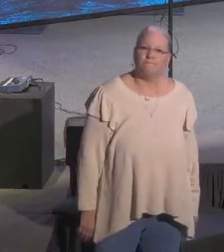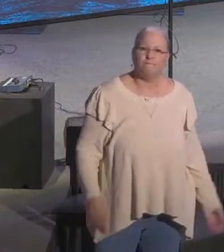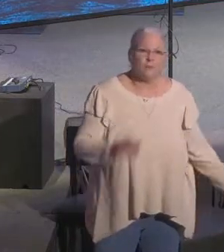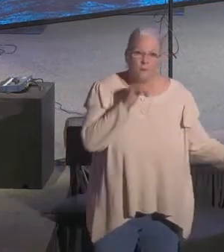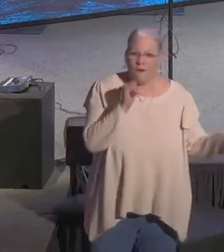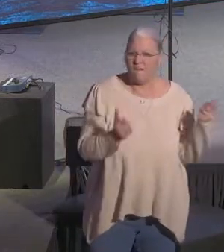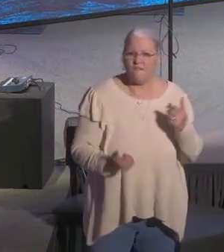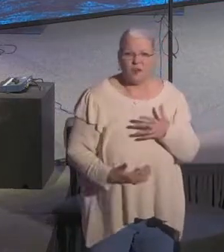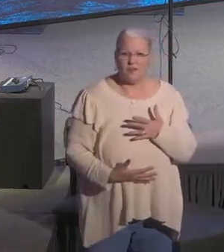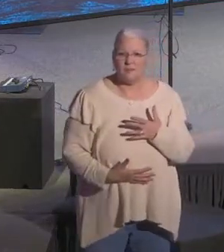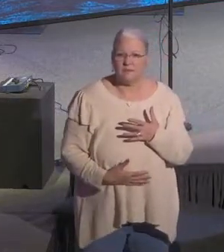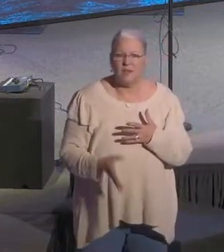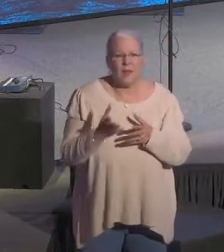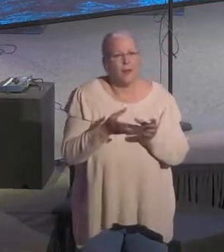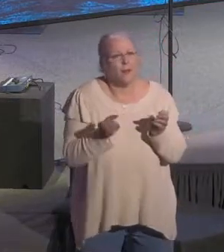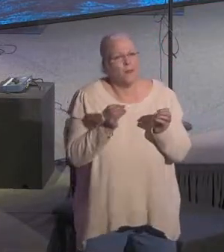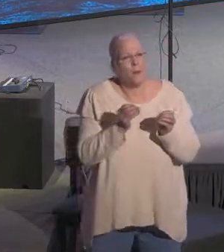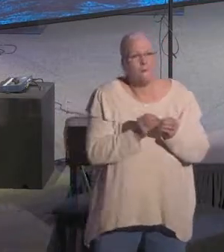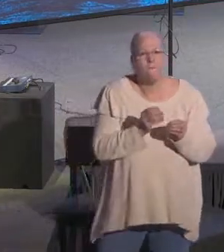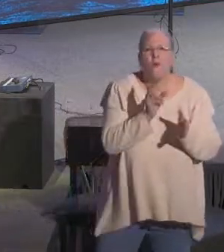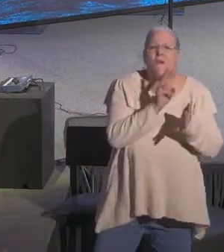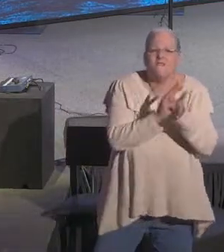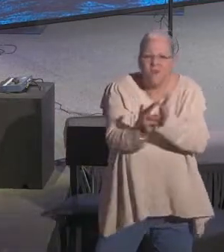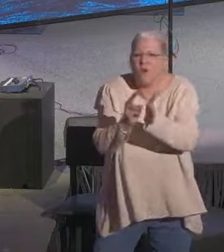Fearless. There are more scriptures